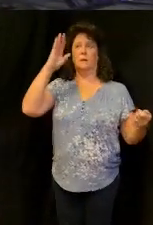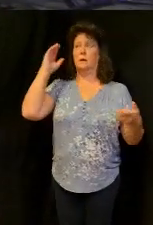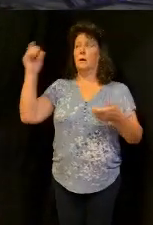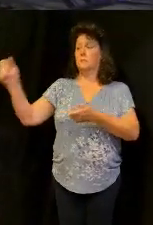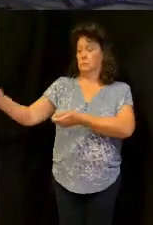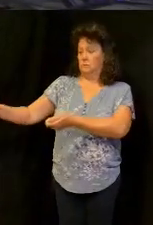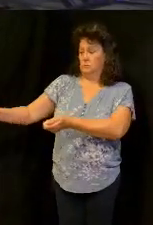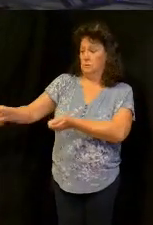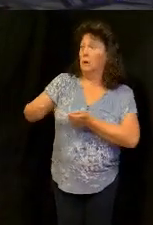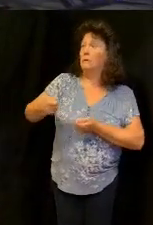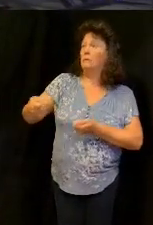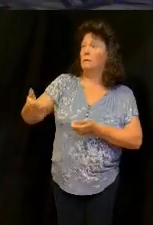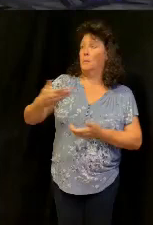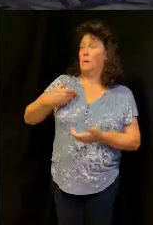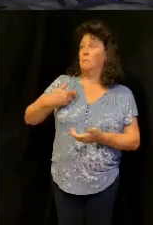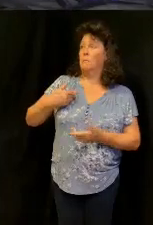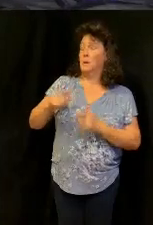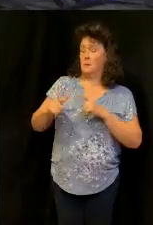has a bigger shovel